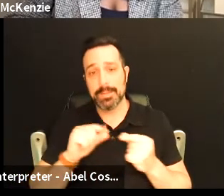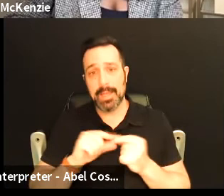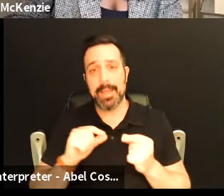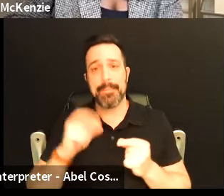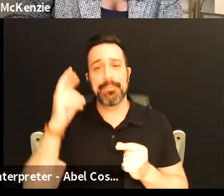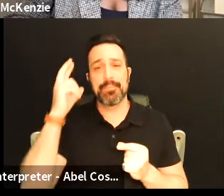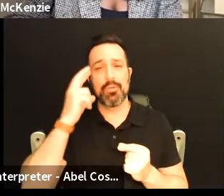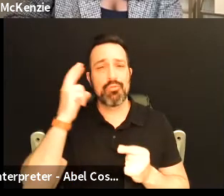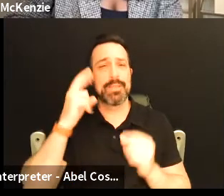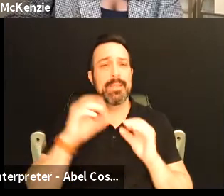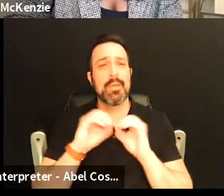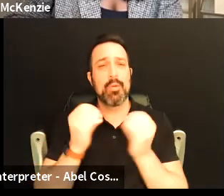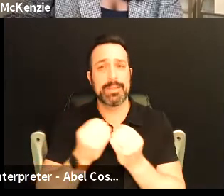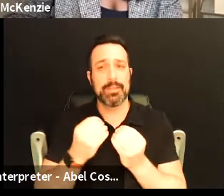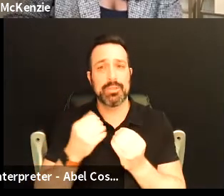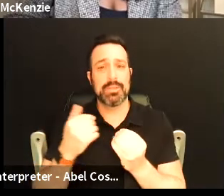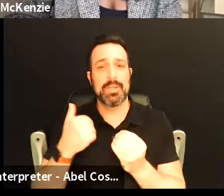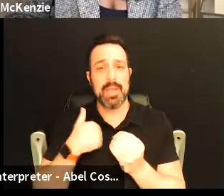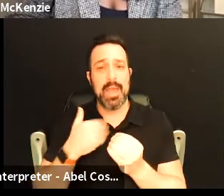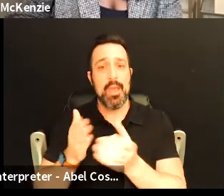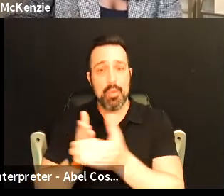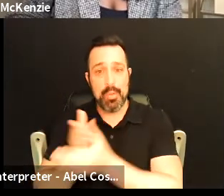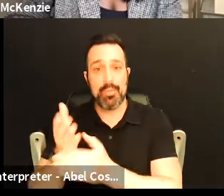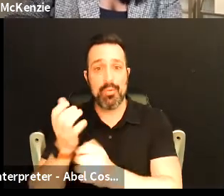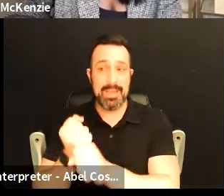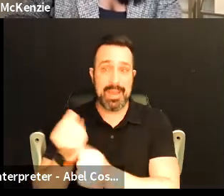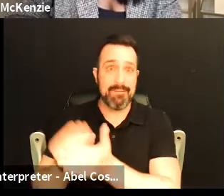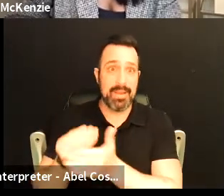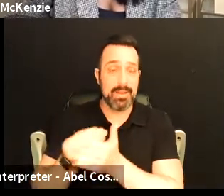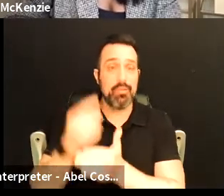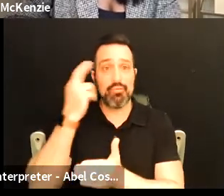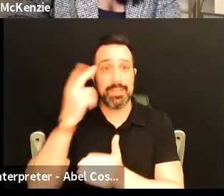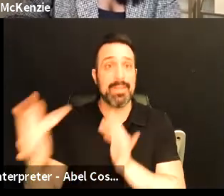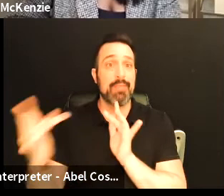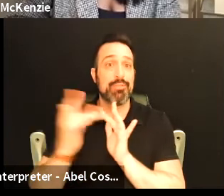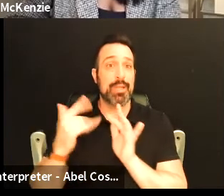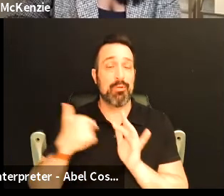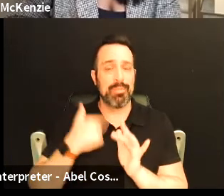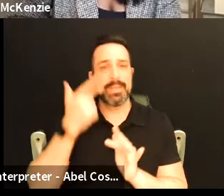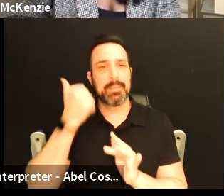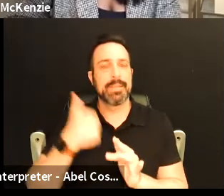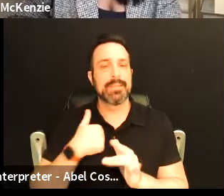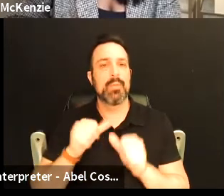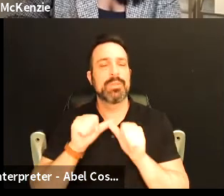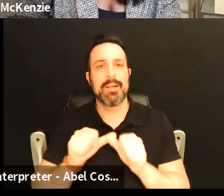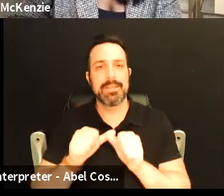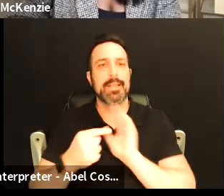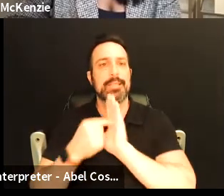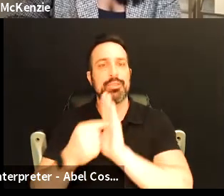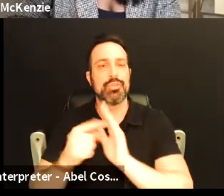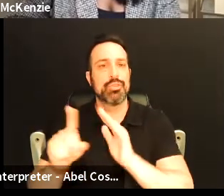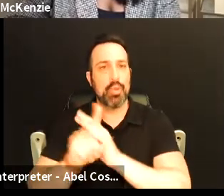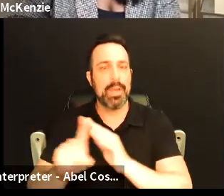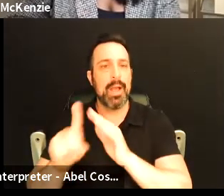reason that the organization that i ended up going through to get funded the reason why they reached out to me is because i was constantly showing up